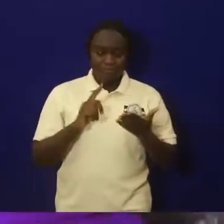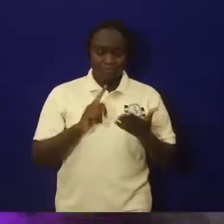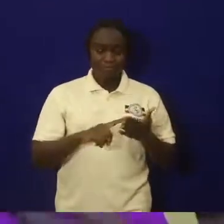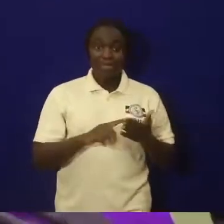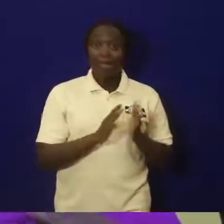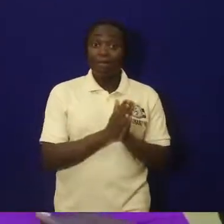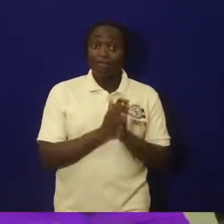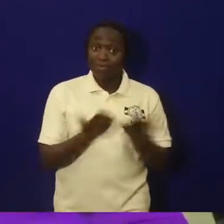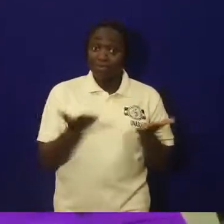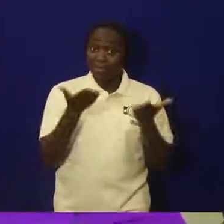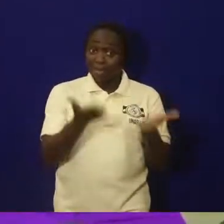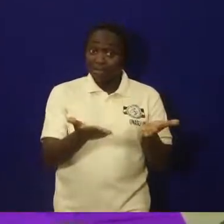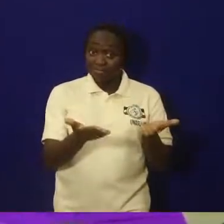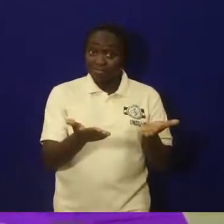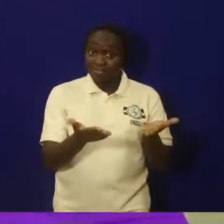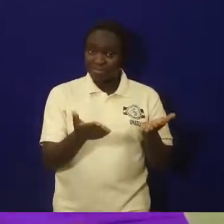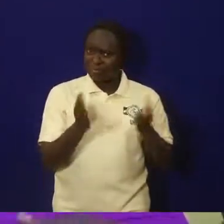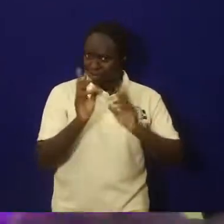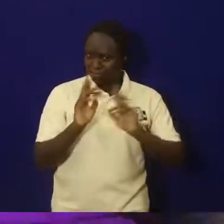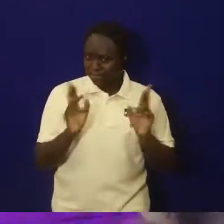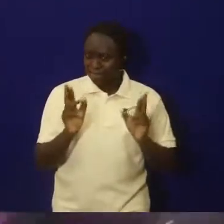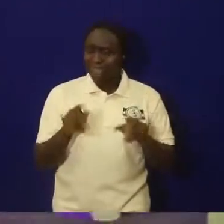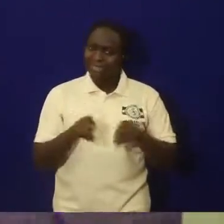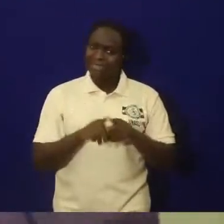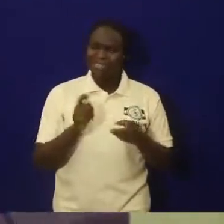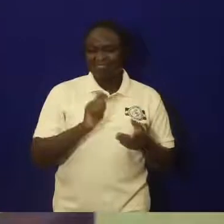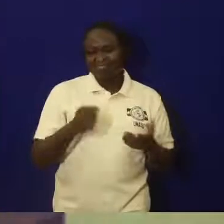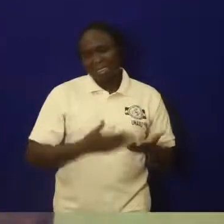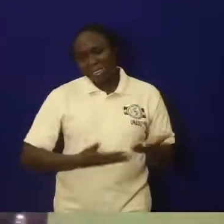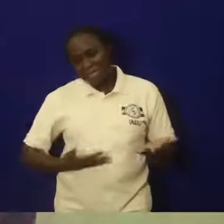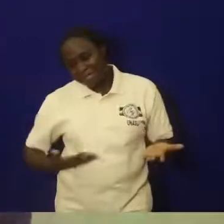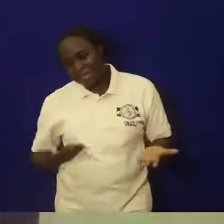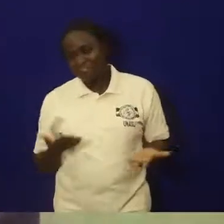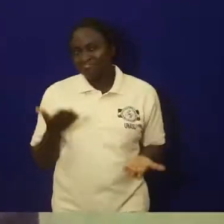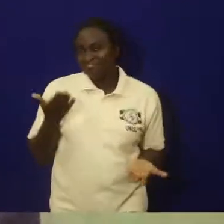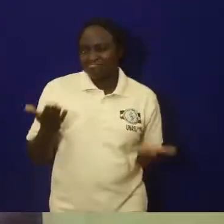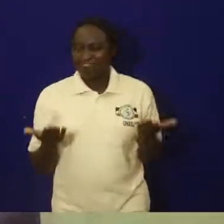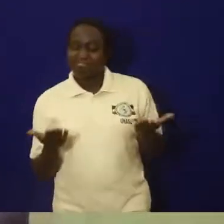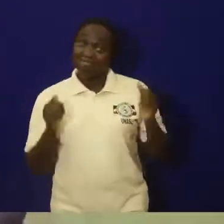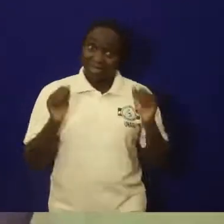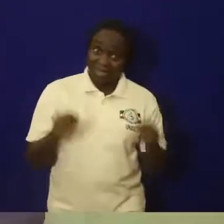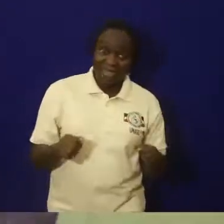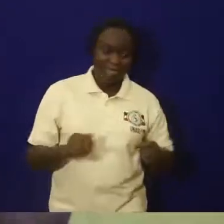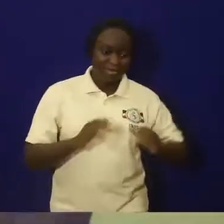a book, and a pencil if you may need it.